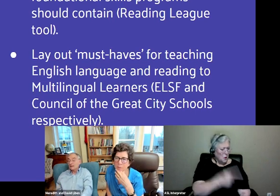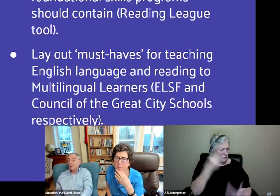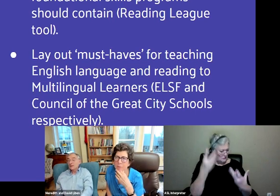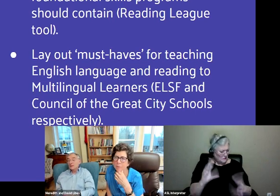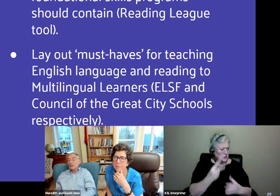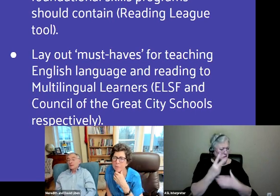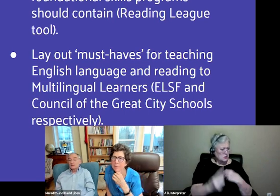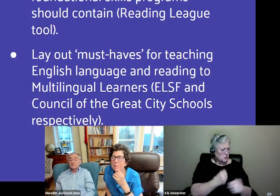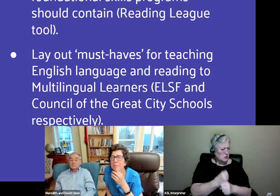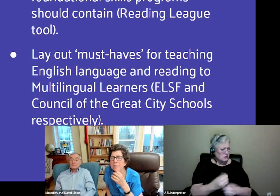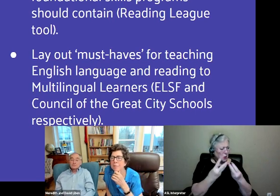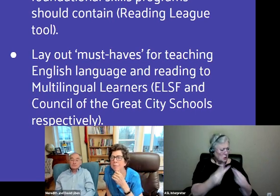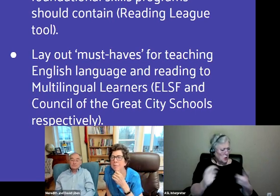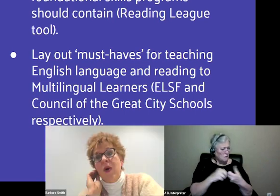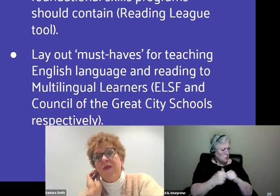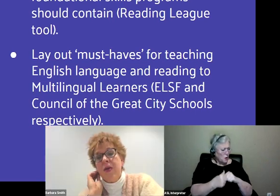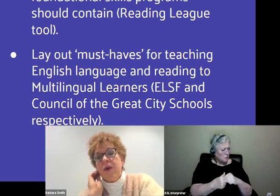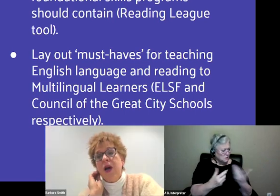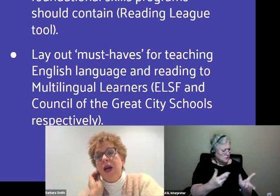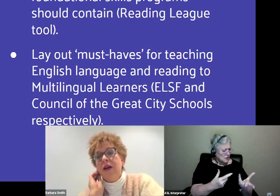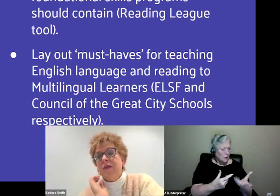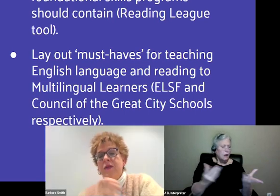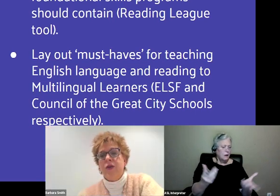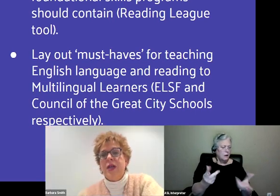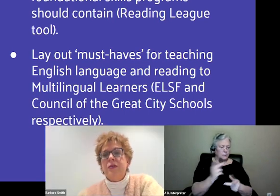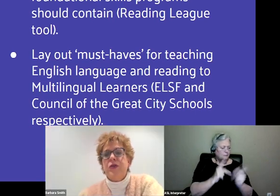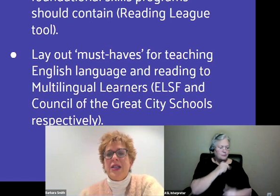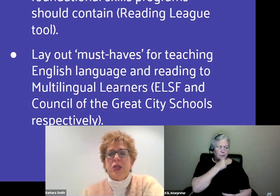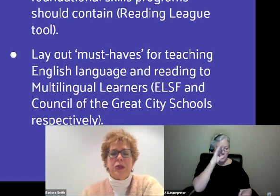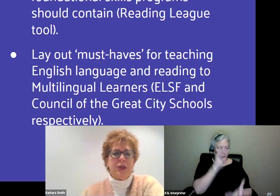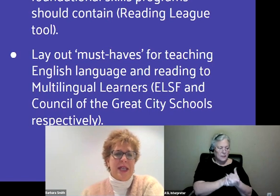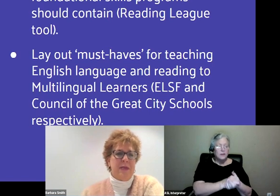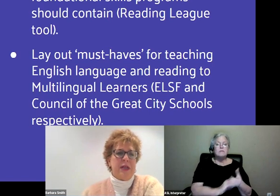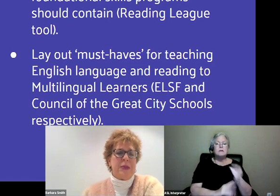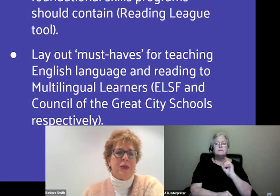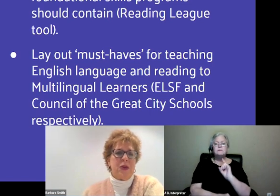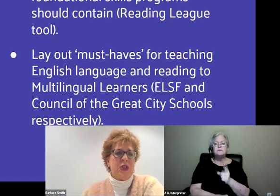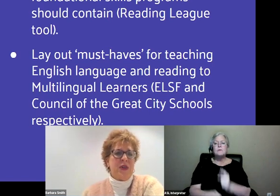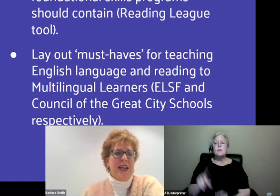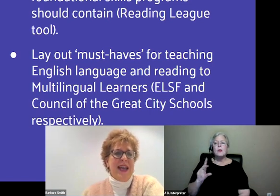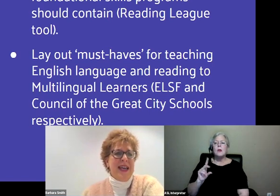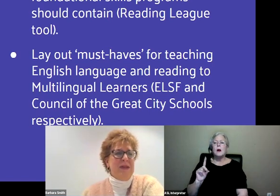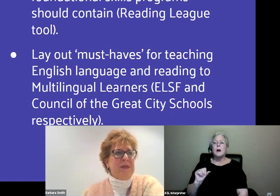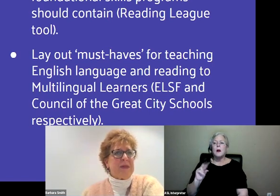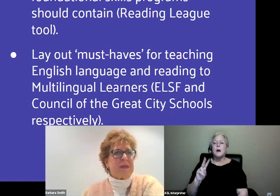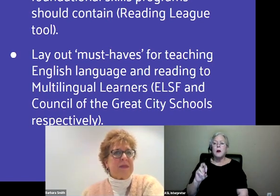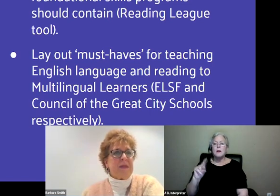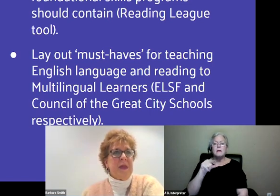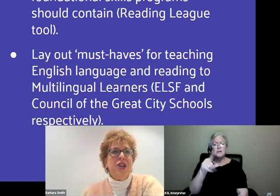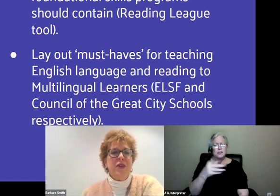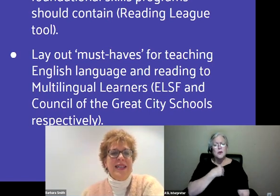that way. David, that's a great point, and you have a number of curriculum directors and principals on the screen, and